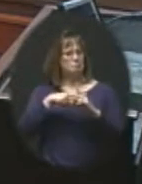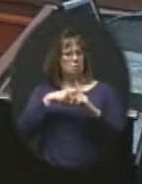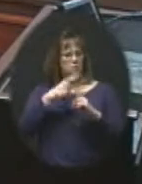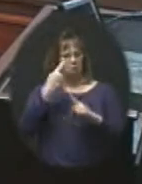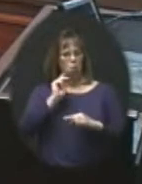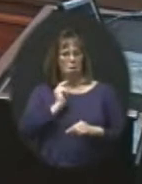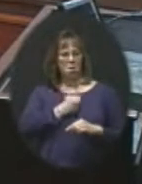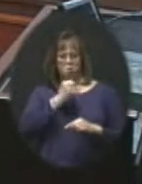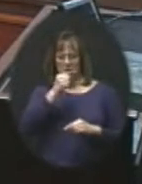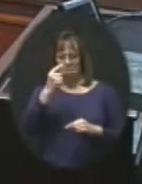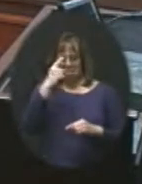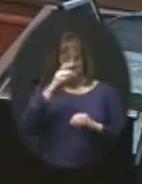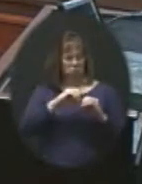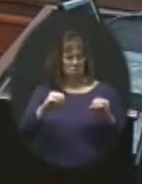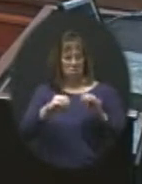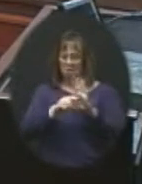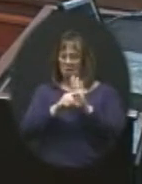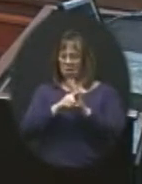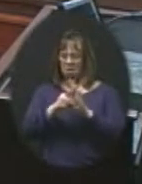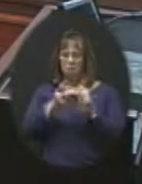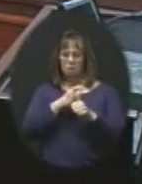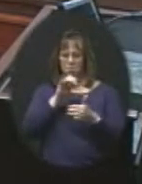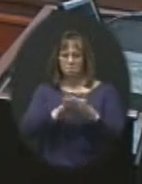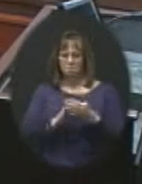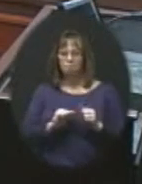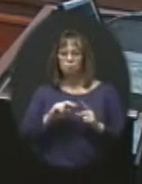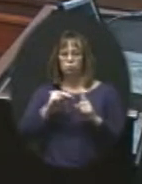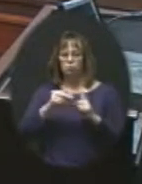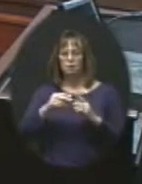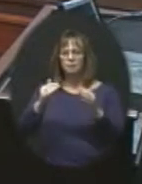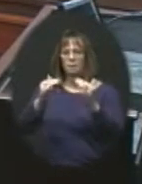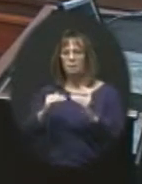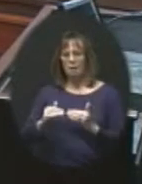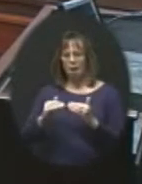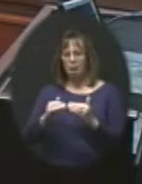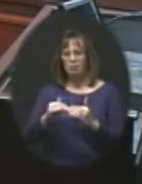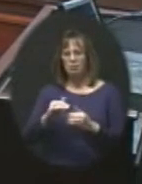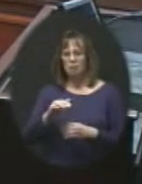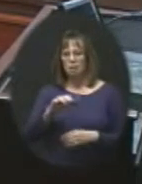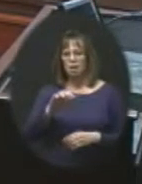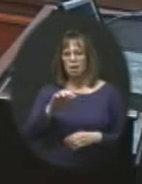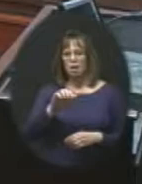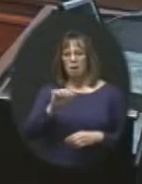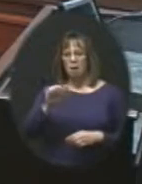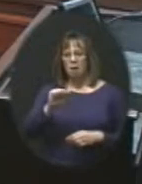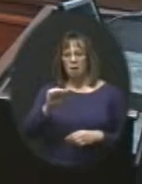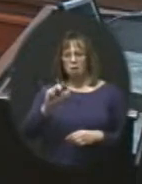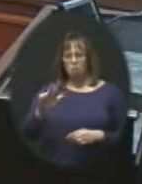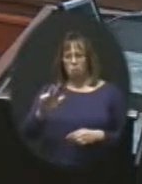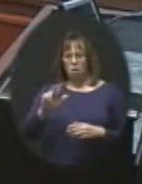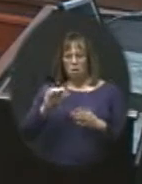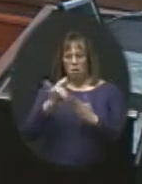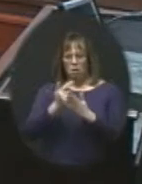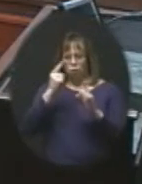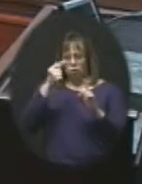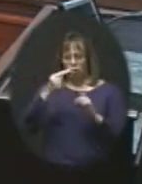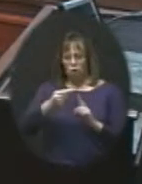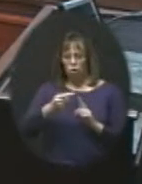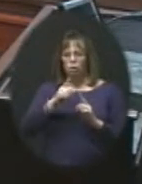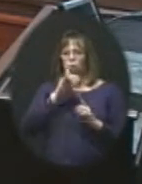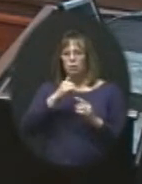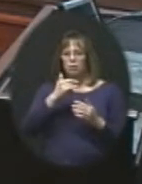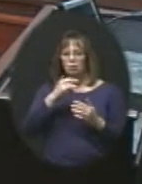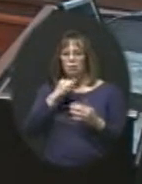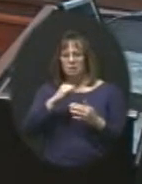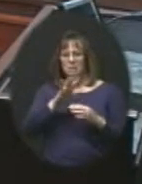for us. I don't think that there's anything negative we have to look at from that standpoint. The next one then is A3 graduation targets. And really what this